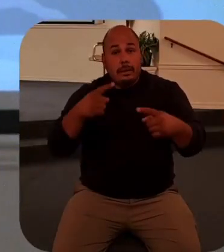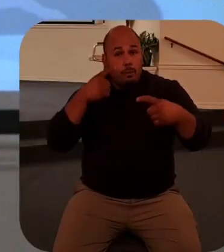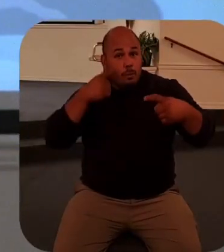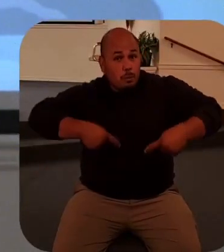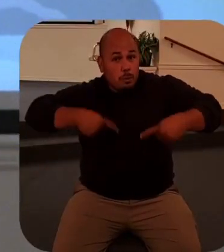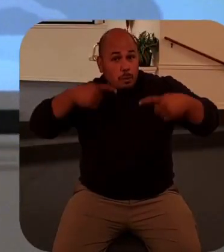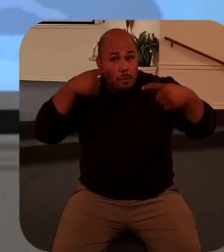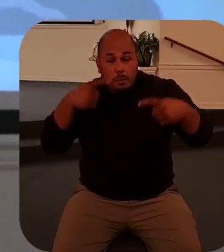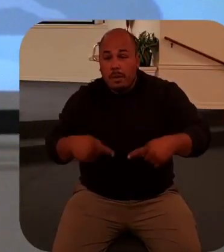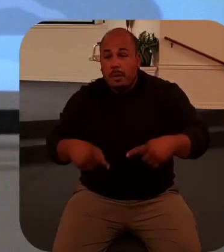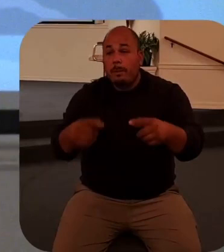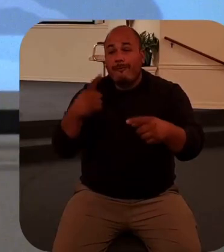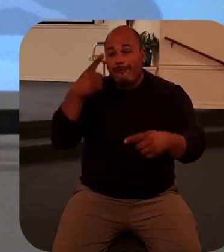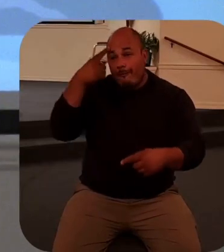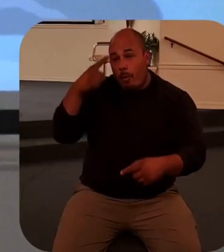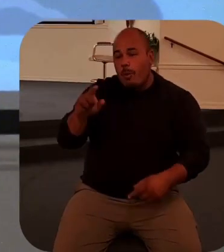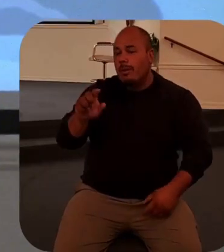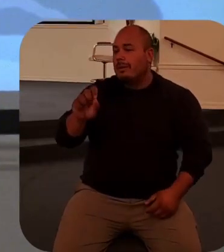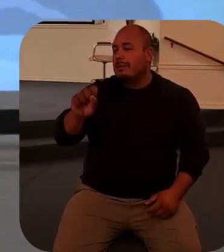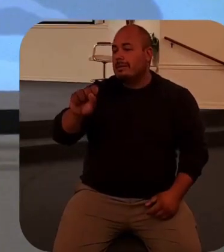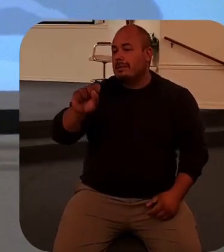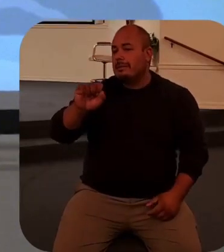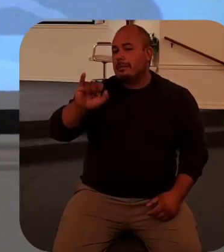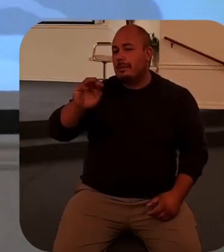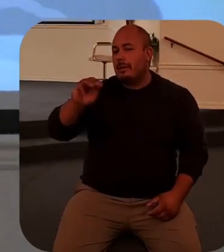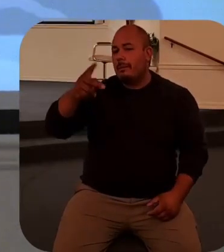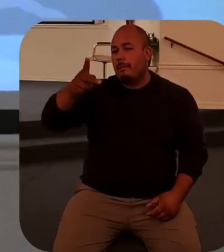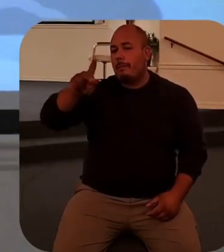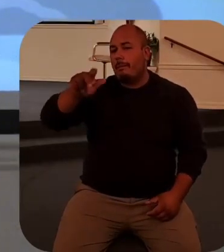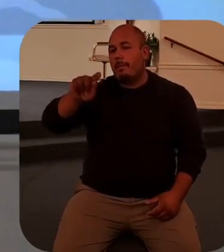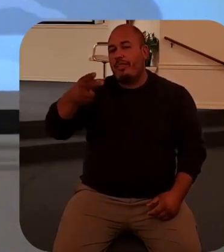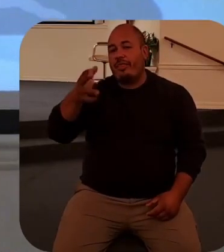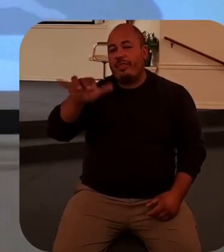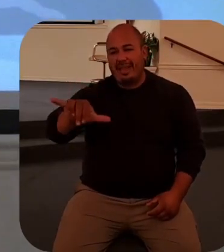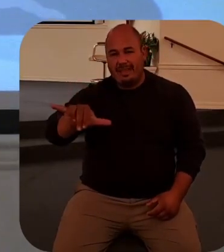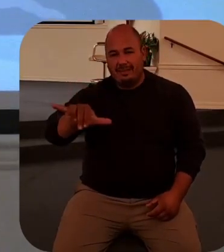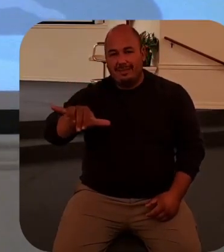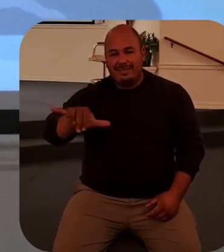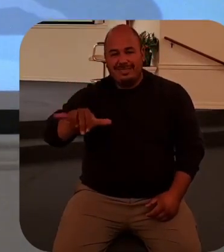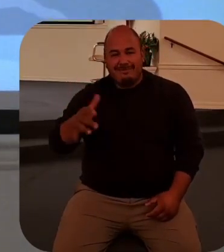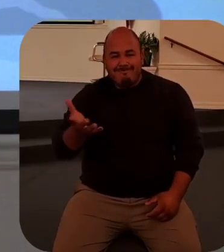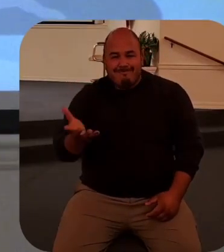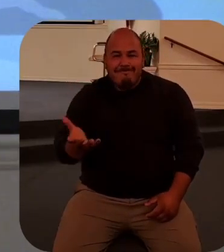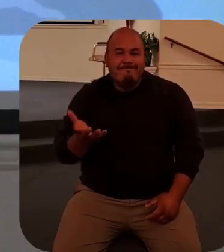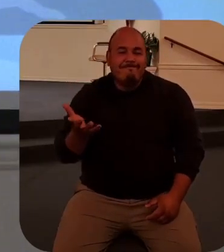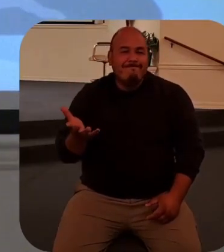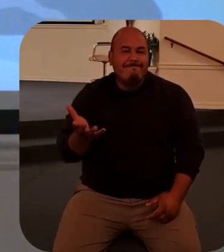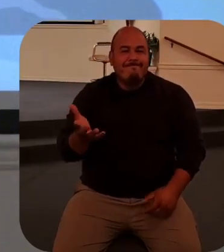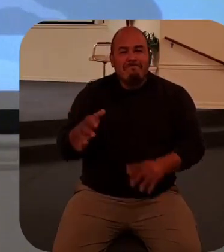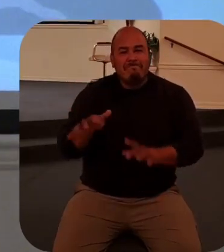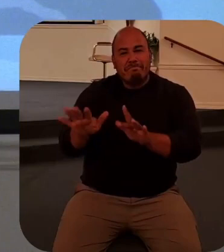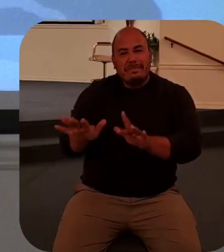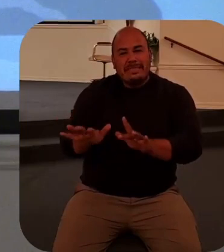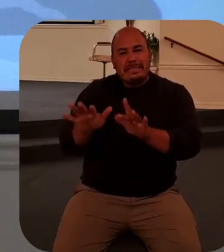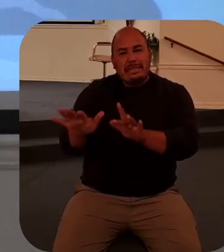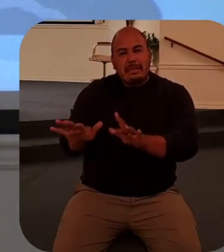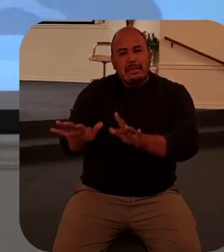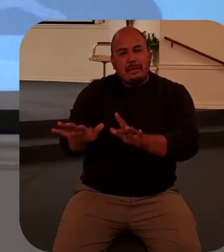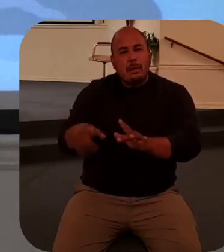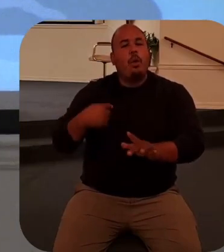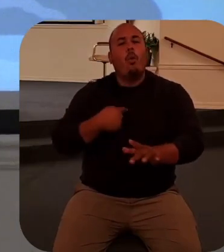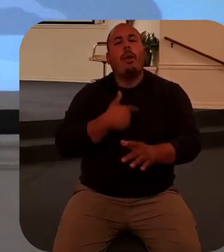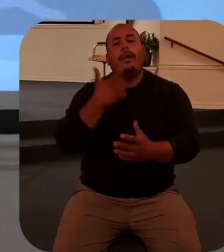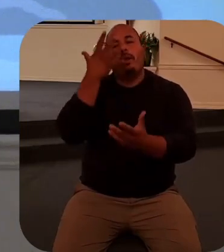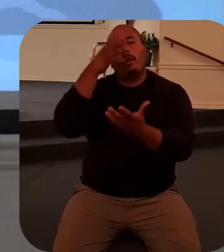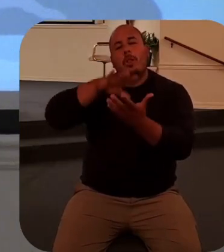lost this man who is so dear to them, when he knows he's about to raise him from the dead, then we learn something about Jesus' character.